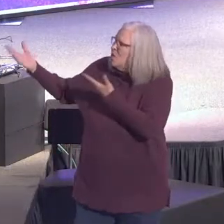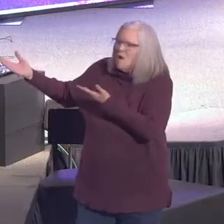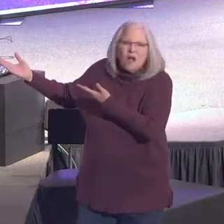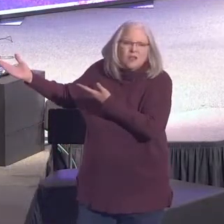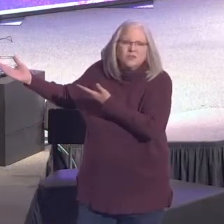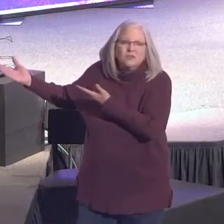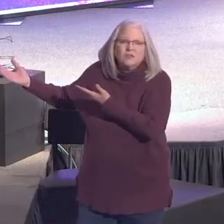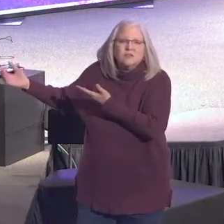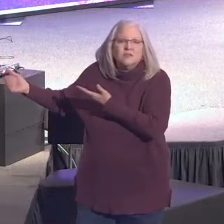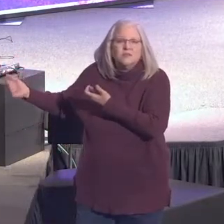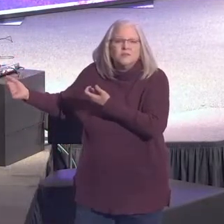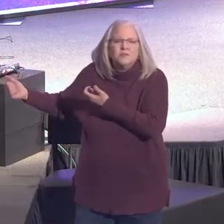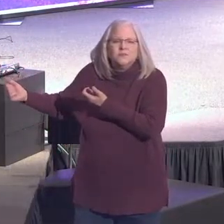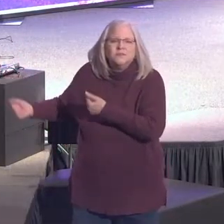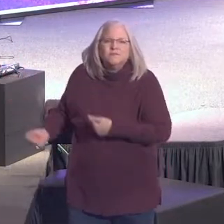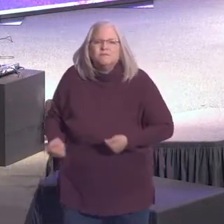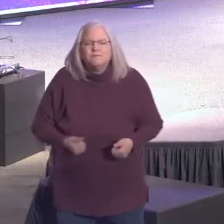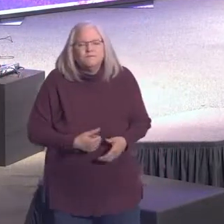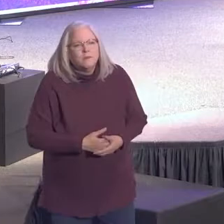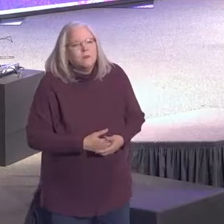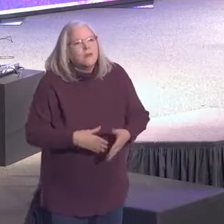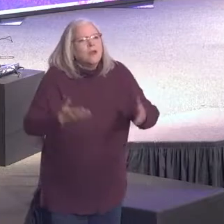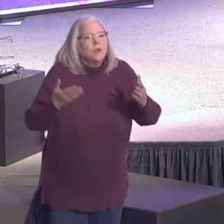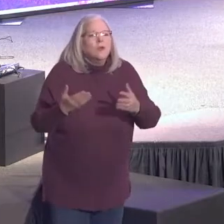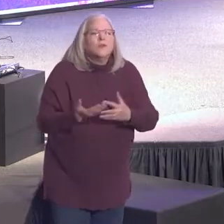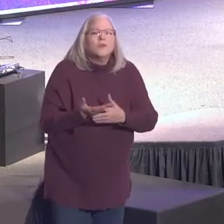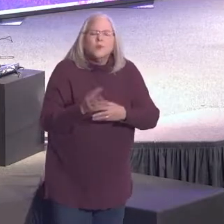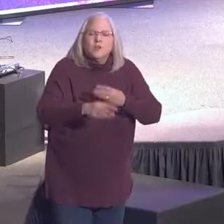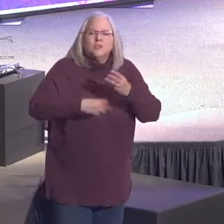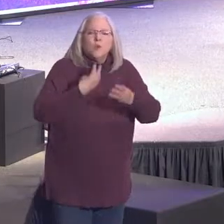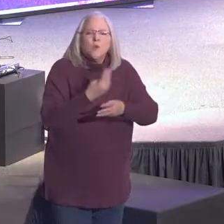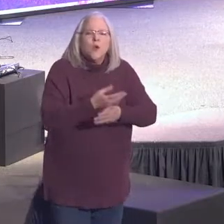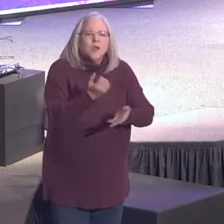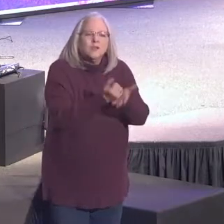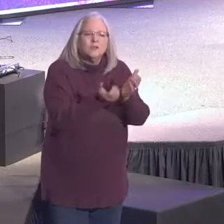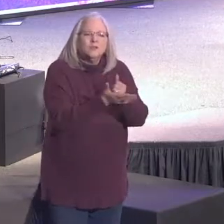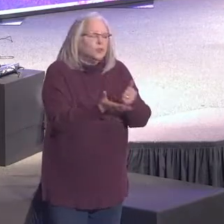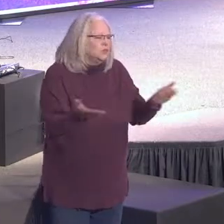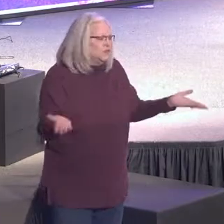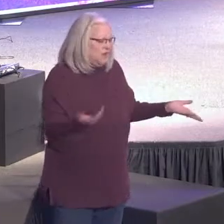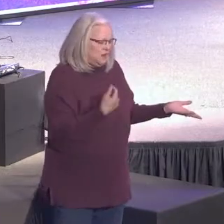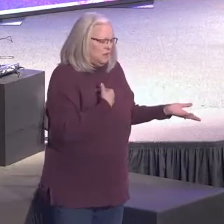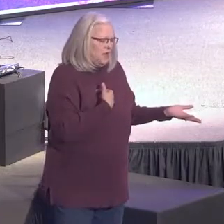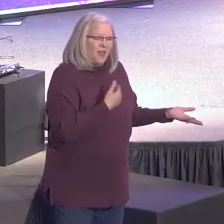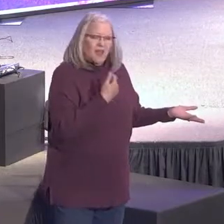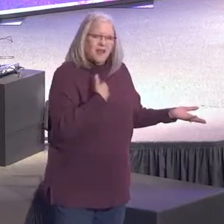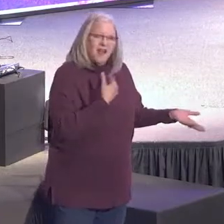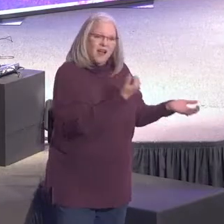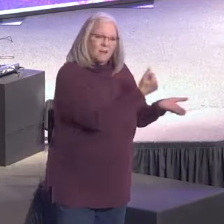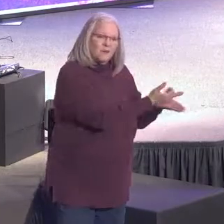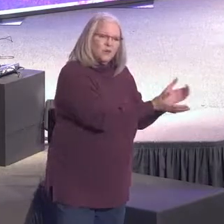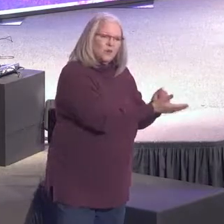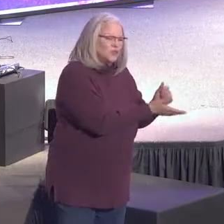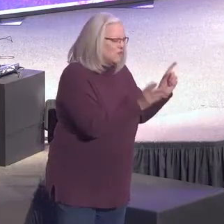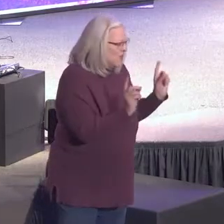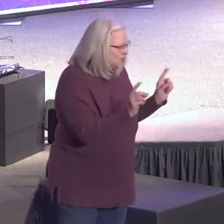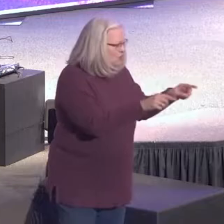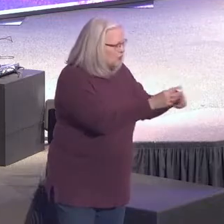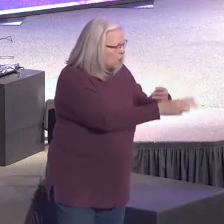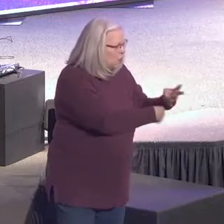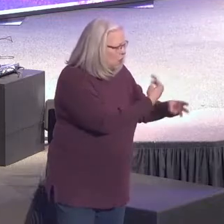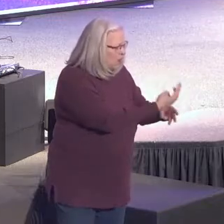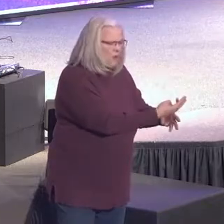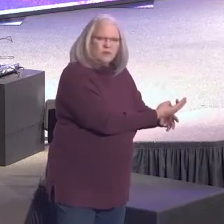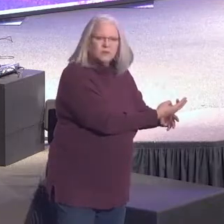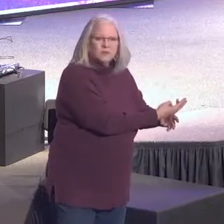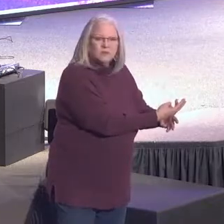Except in the cross of our Lord Jesus Christ, through which the world has been crucified to me and I to the world. People boast in